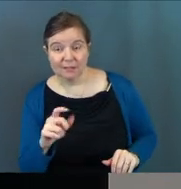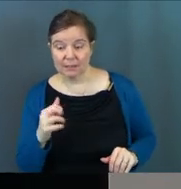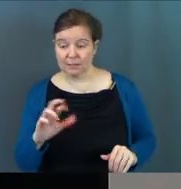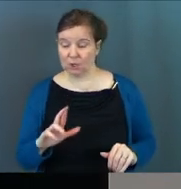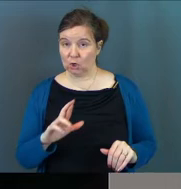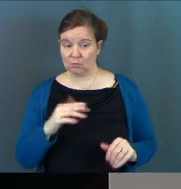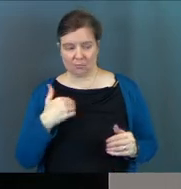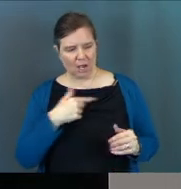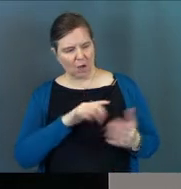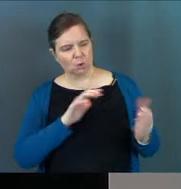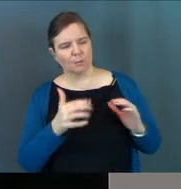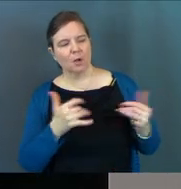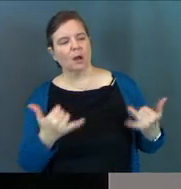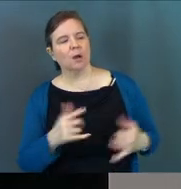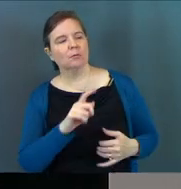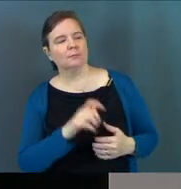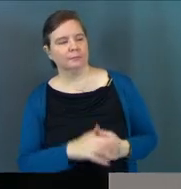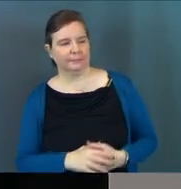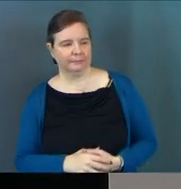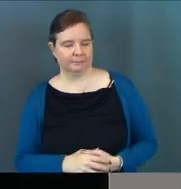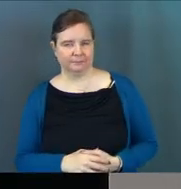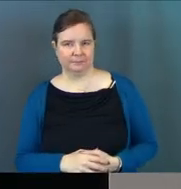Peter, how do you compare now?